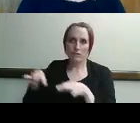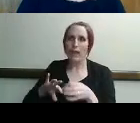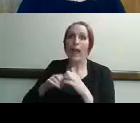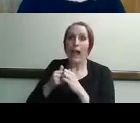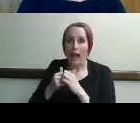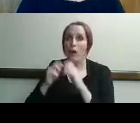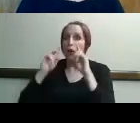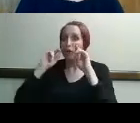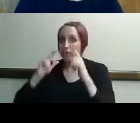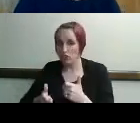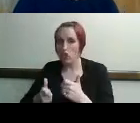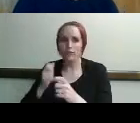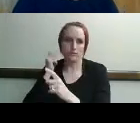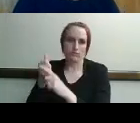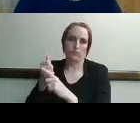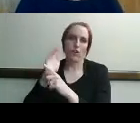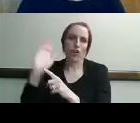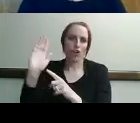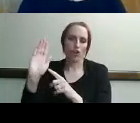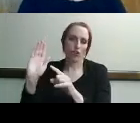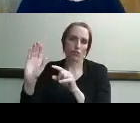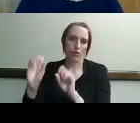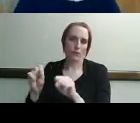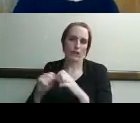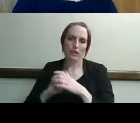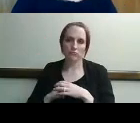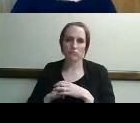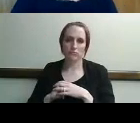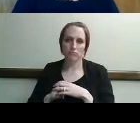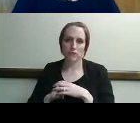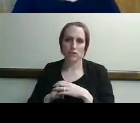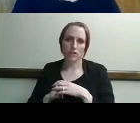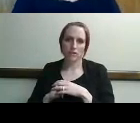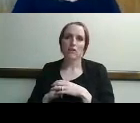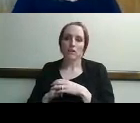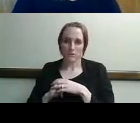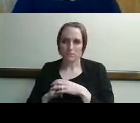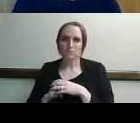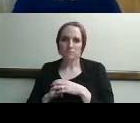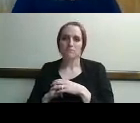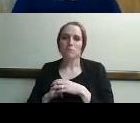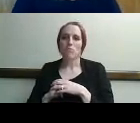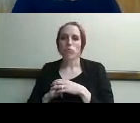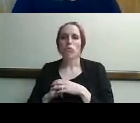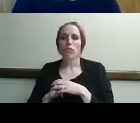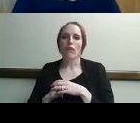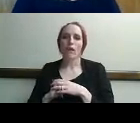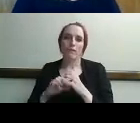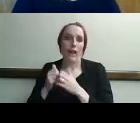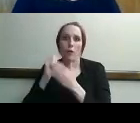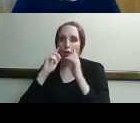other how she wasn't able to use her vision to help compensate for her hearing loss so